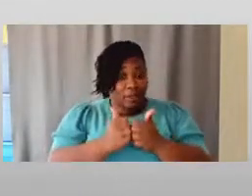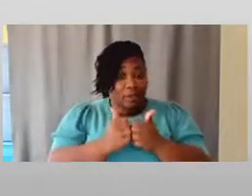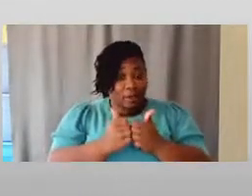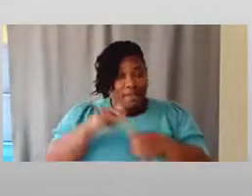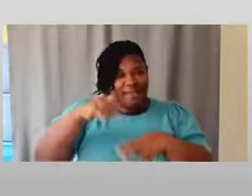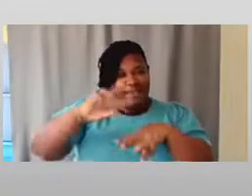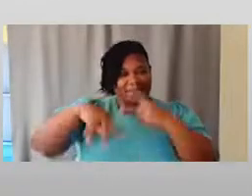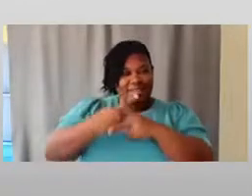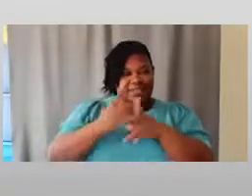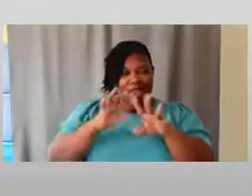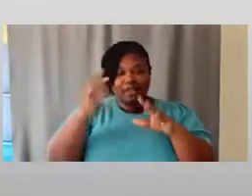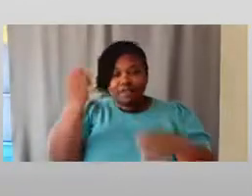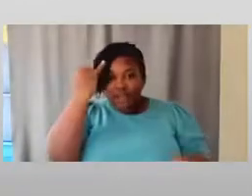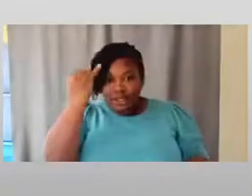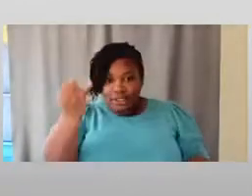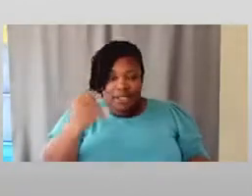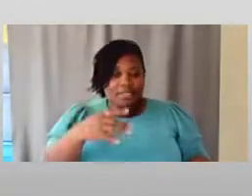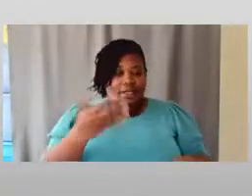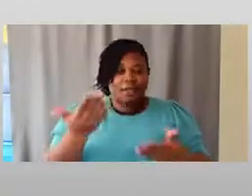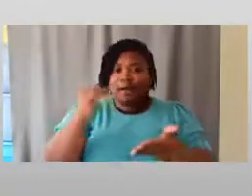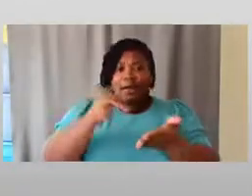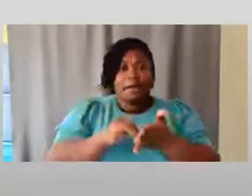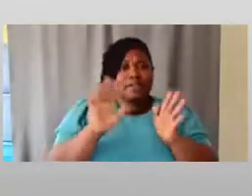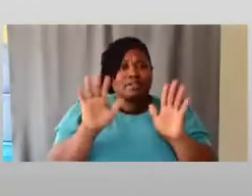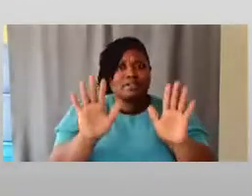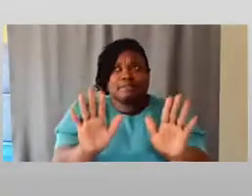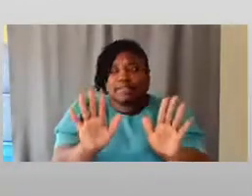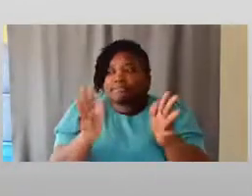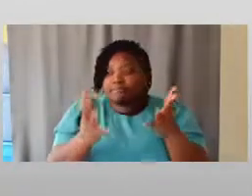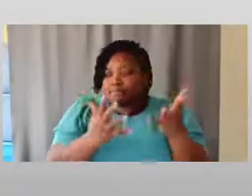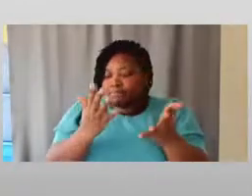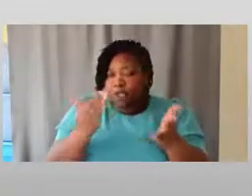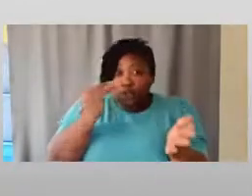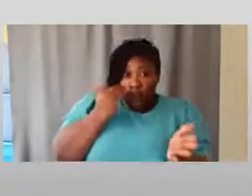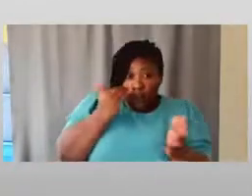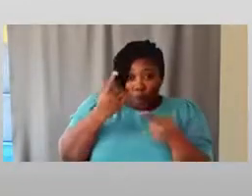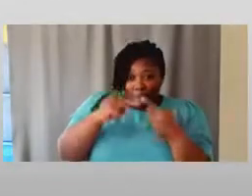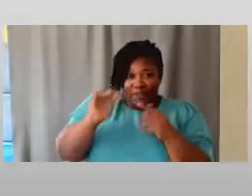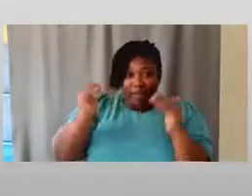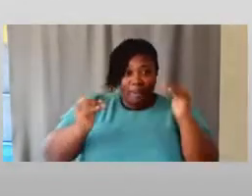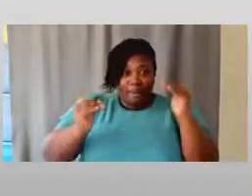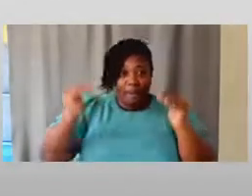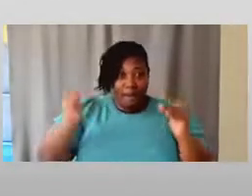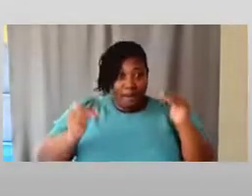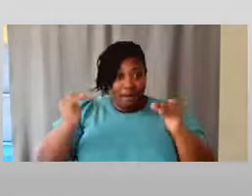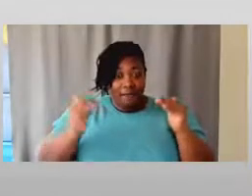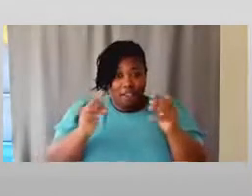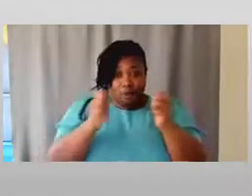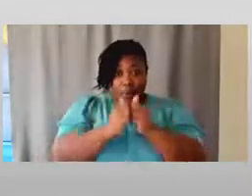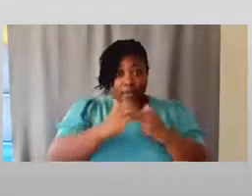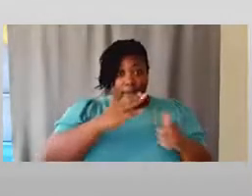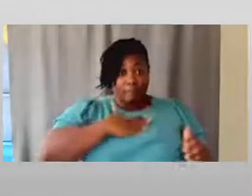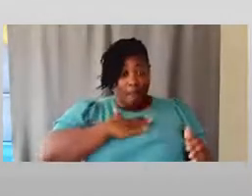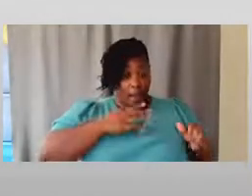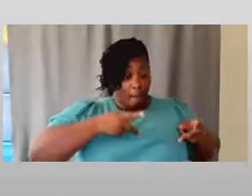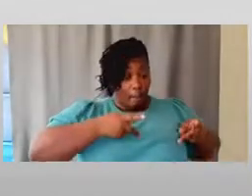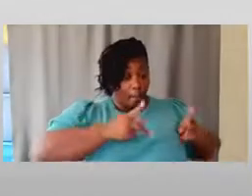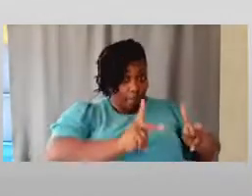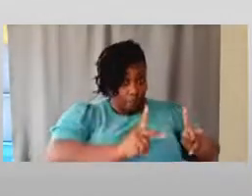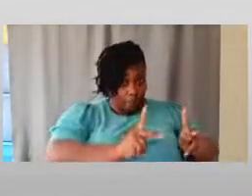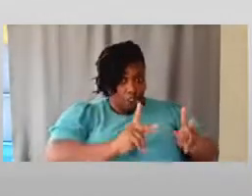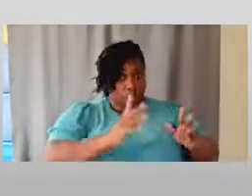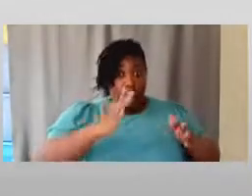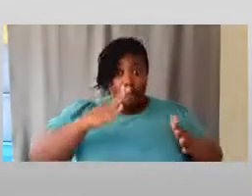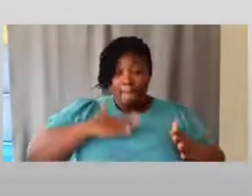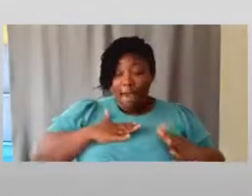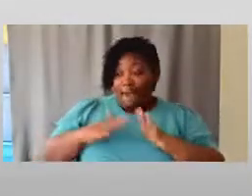types of ideas. And again, just being cognizant of that balance between, you know, where's my privilege and where are my